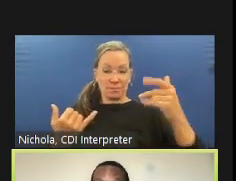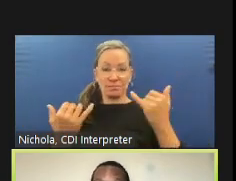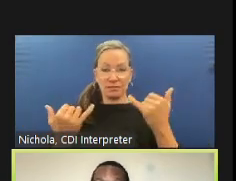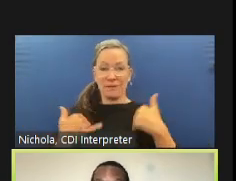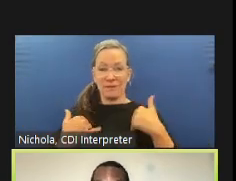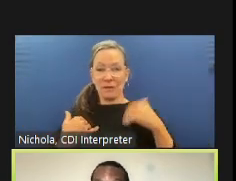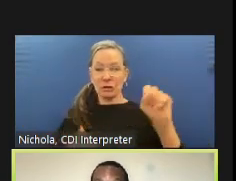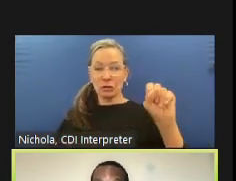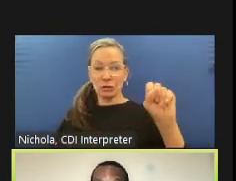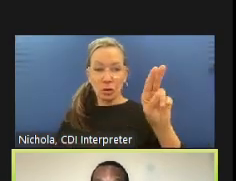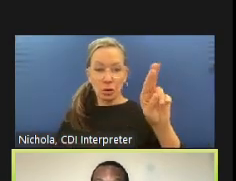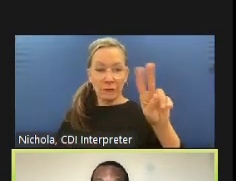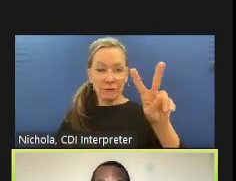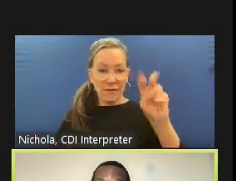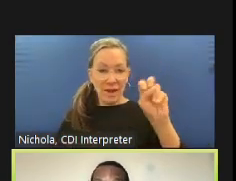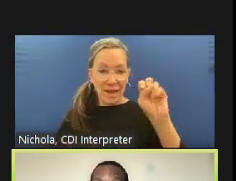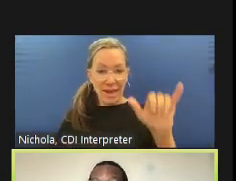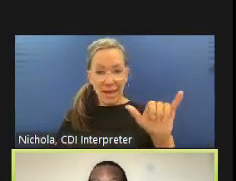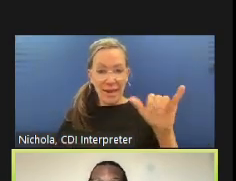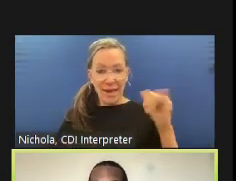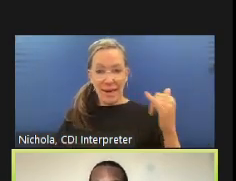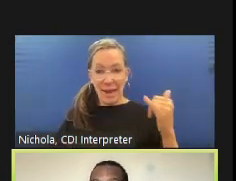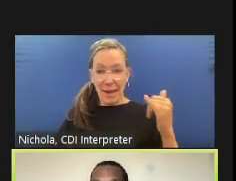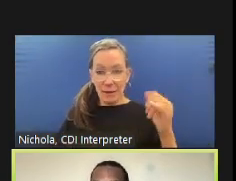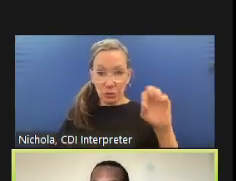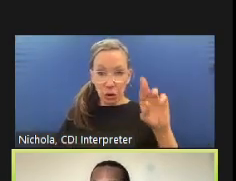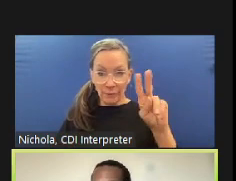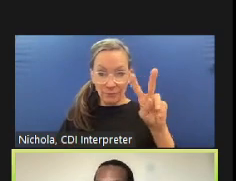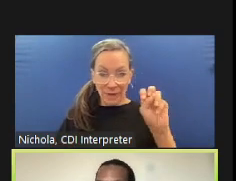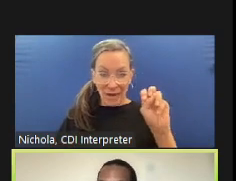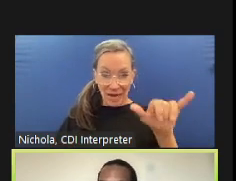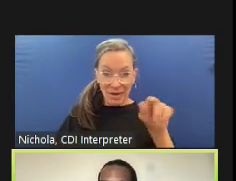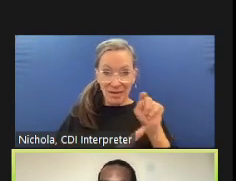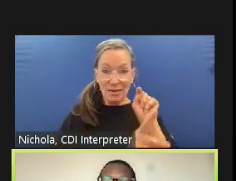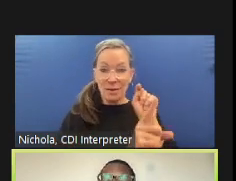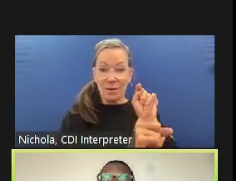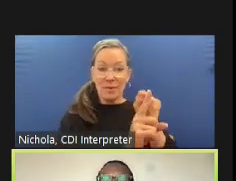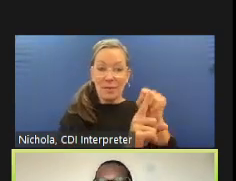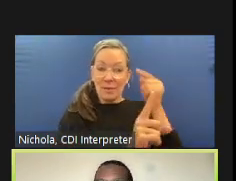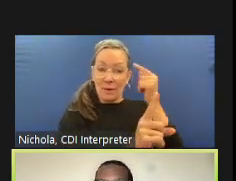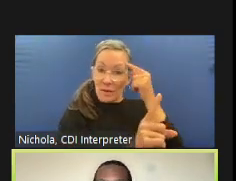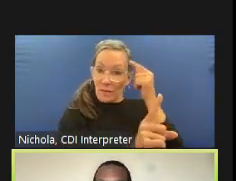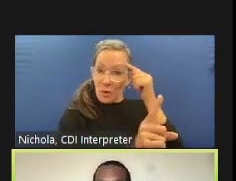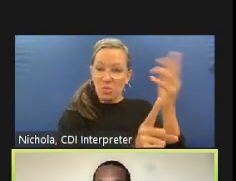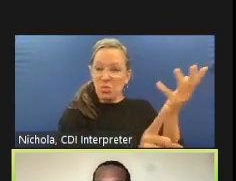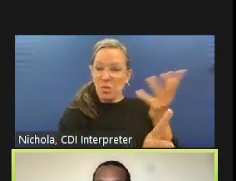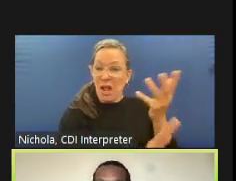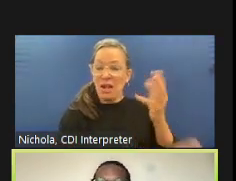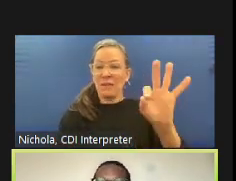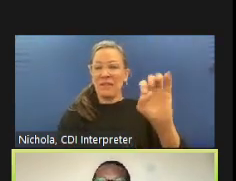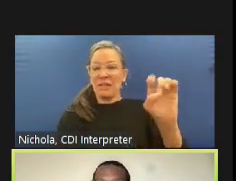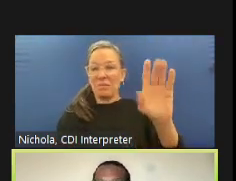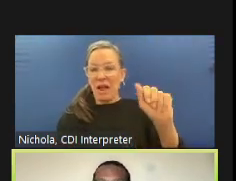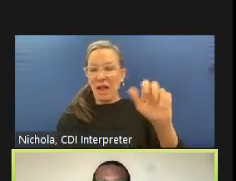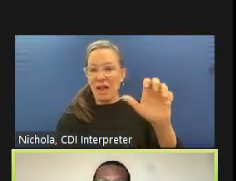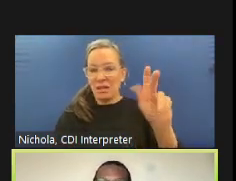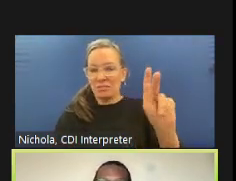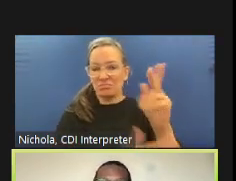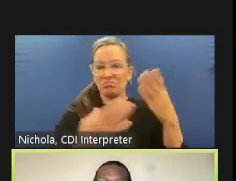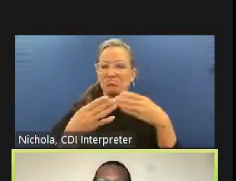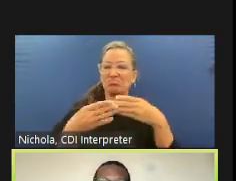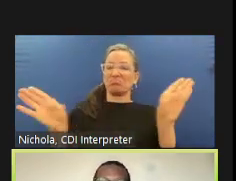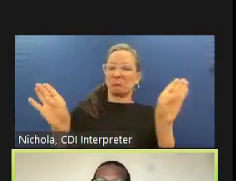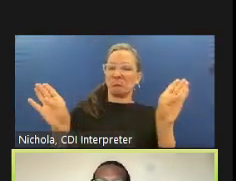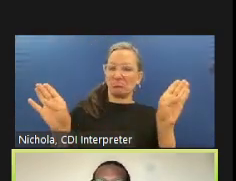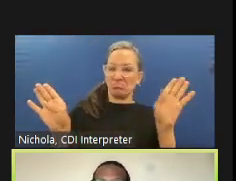and wide input so you know we hope that all of you will obviously fill out the survey but spread it to your networks let people know